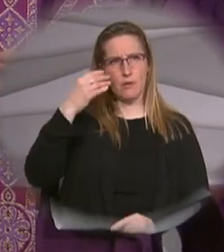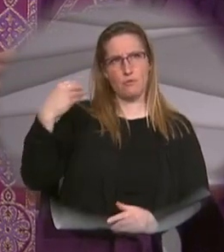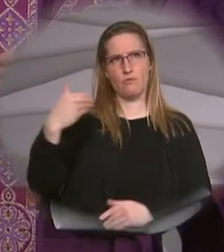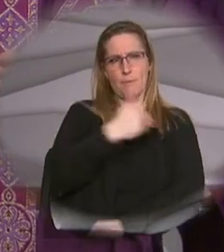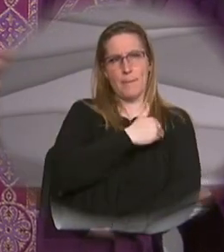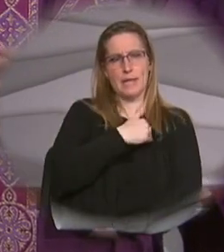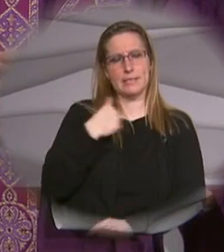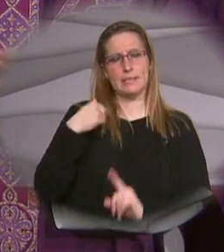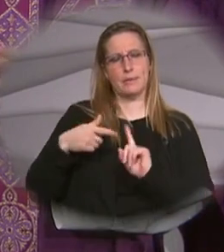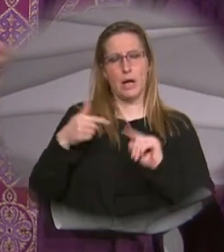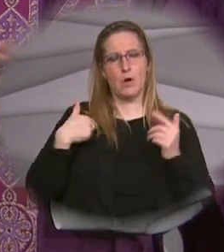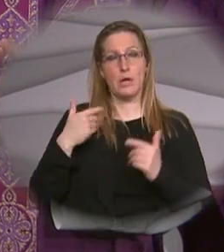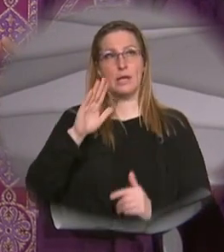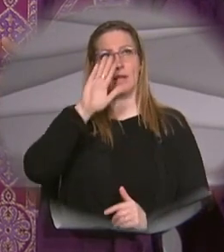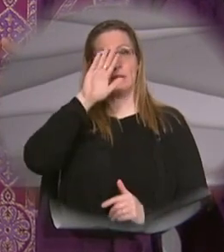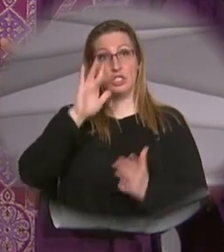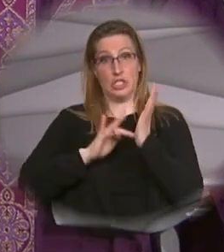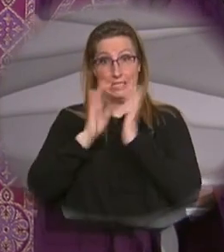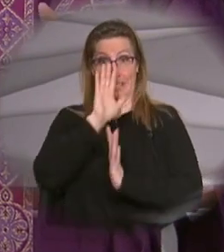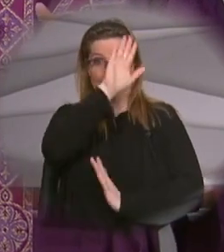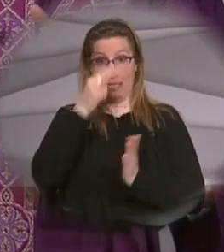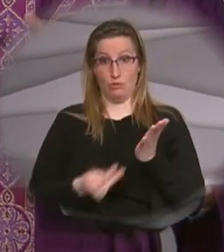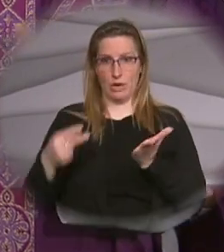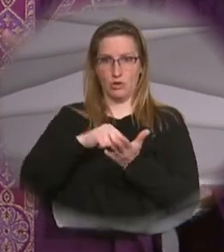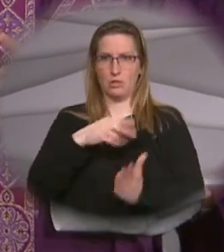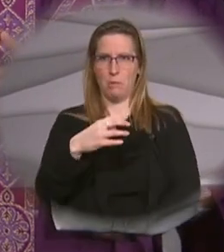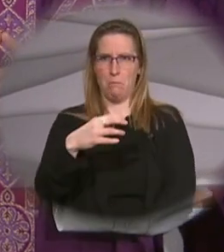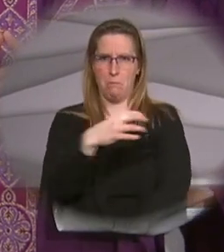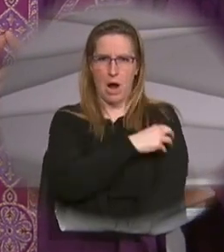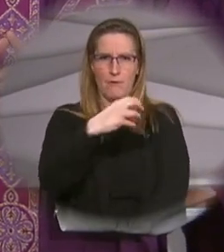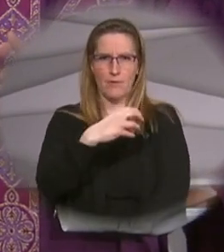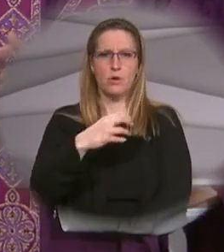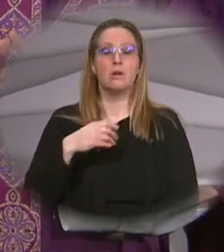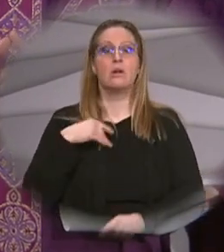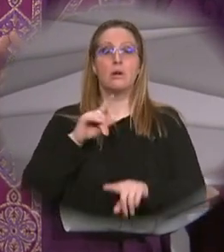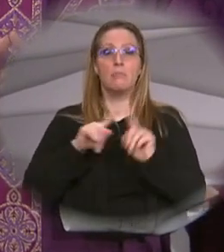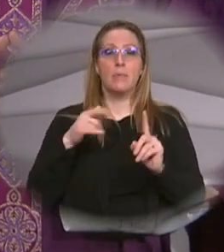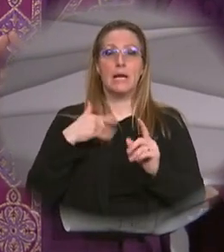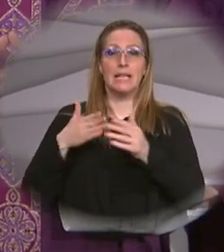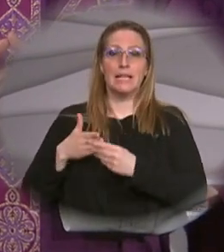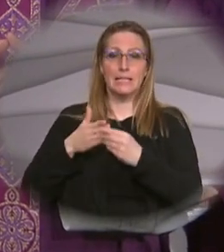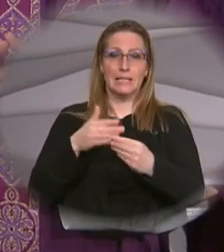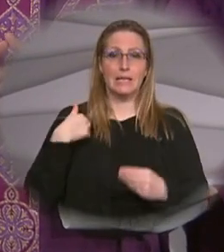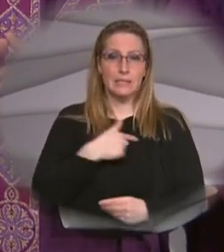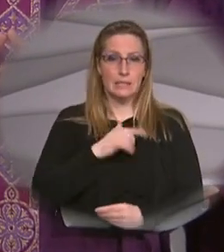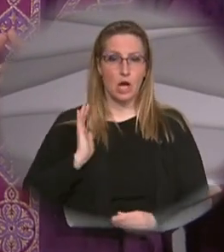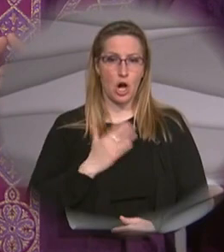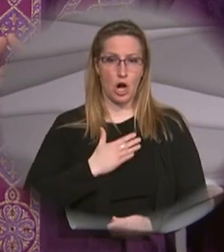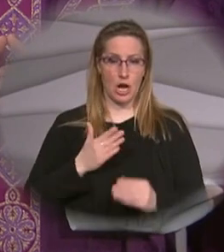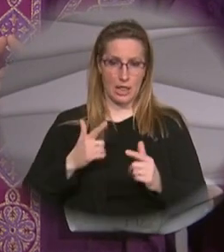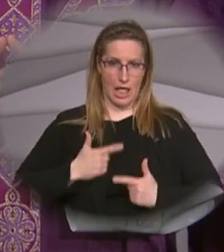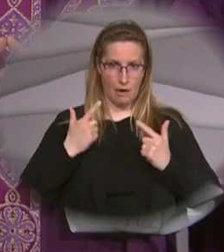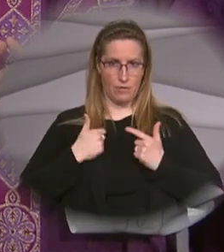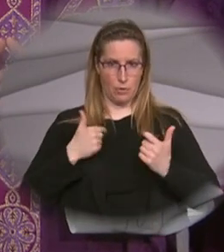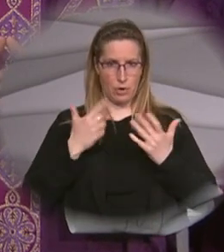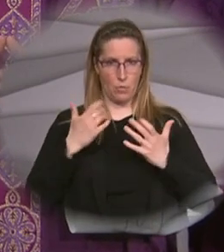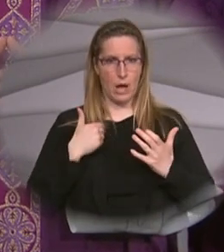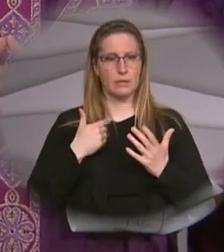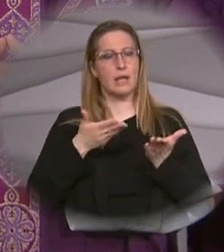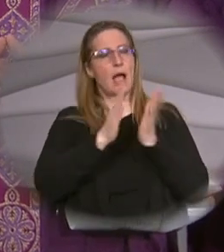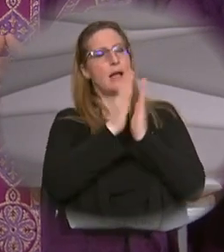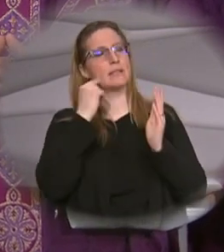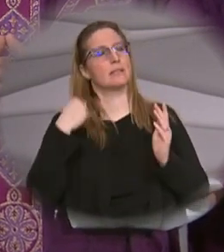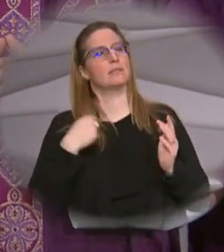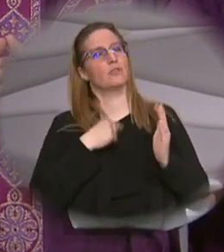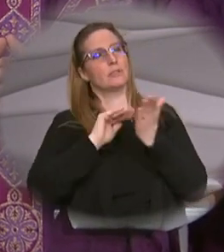of Jesus resurrection that lead us into the very life that we seek we ask for the pardon of our sins